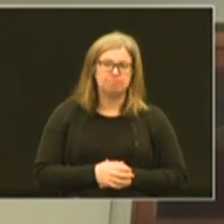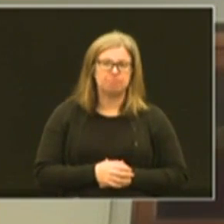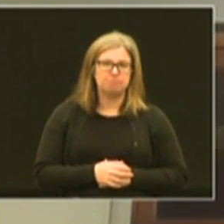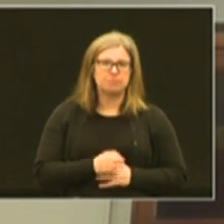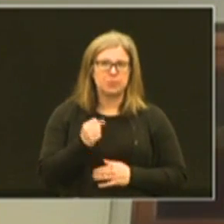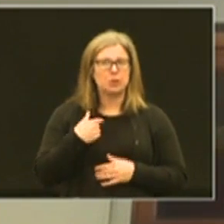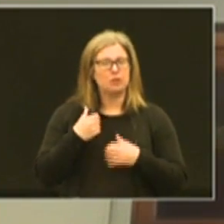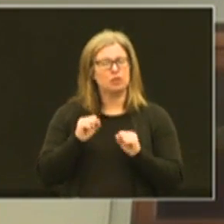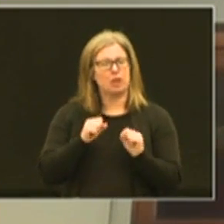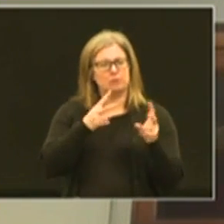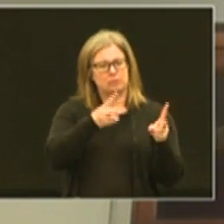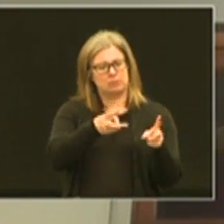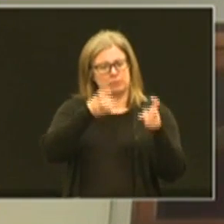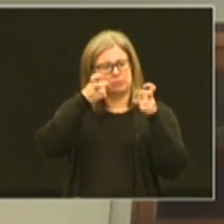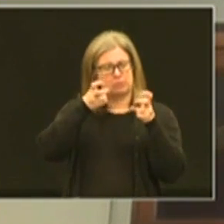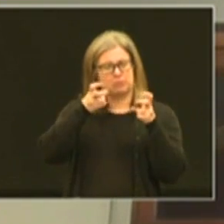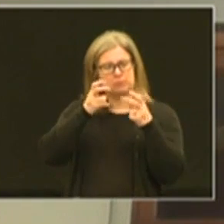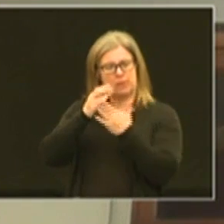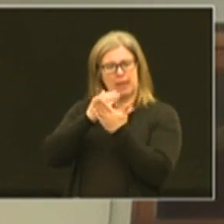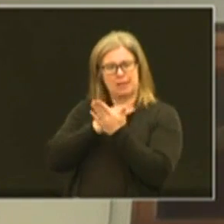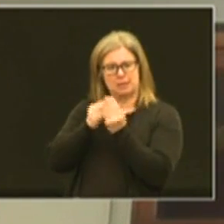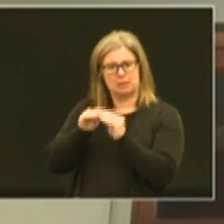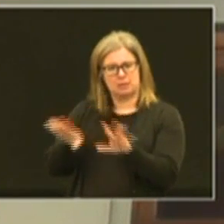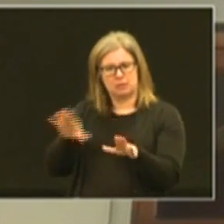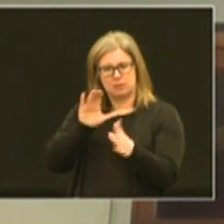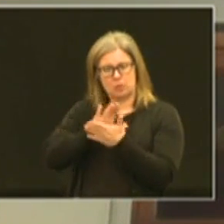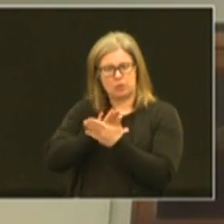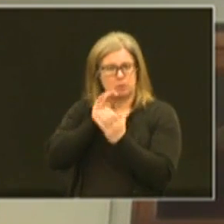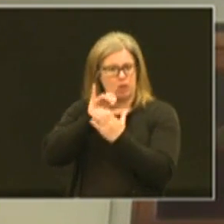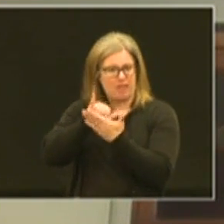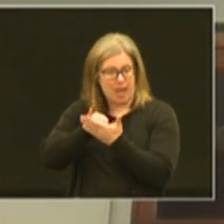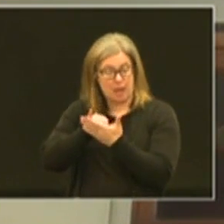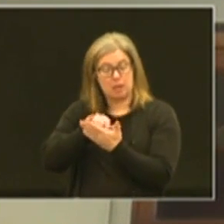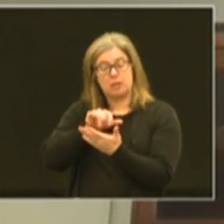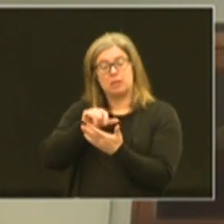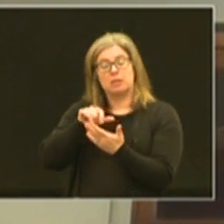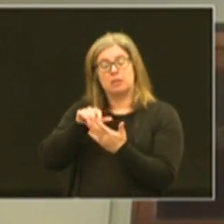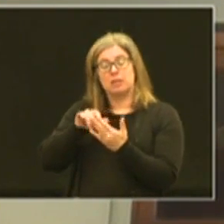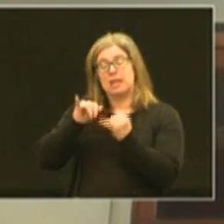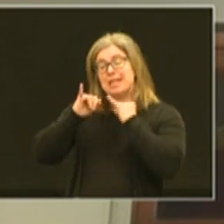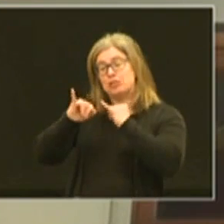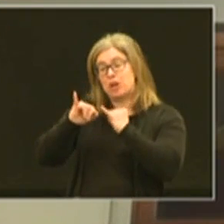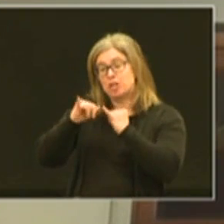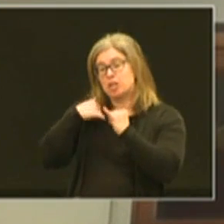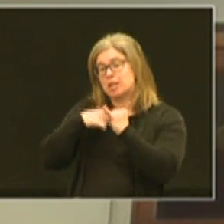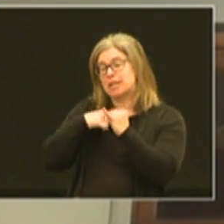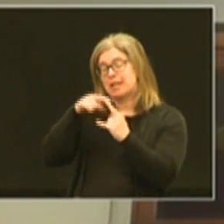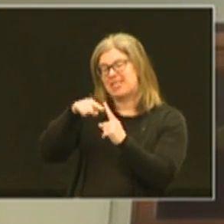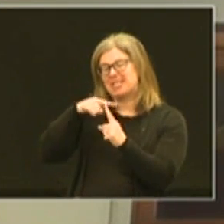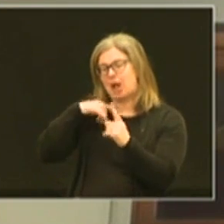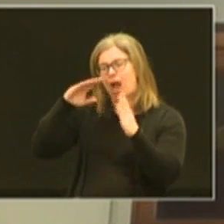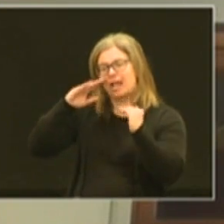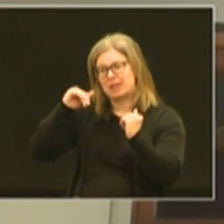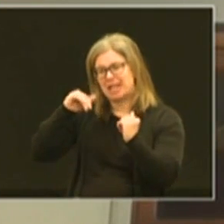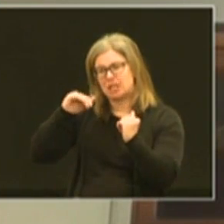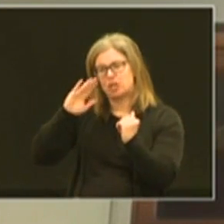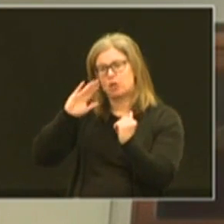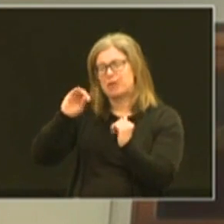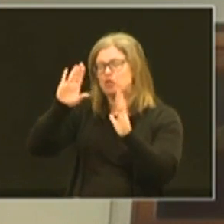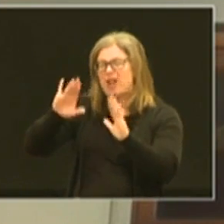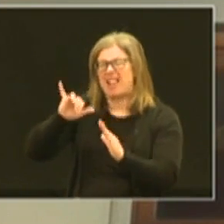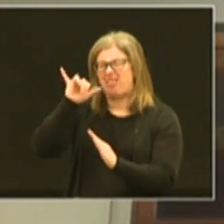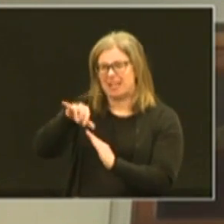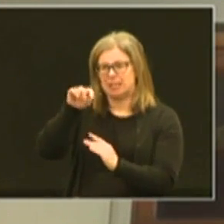you know i've tried to take that lesson through schools is to communicate that here's what you know instructionally here is our expectations of being